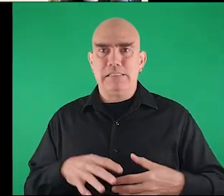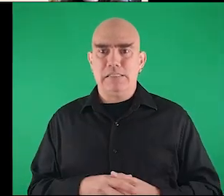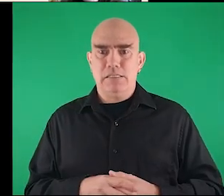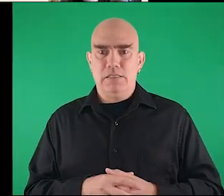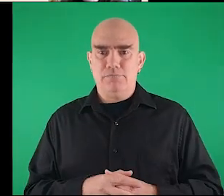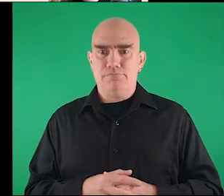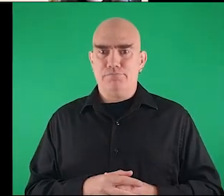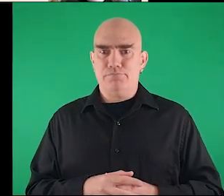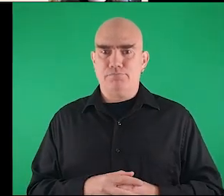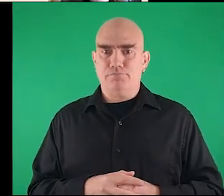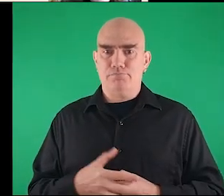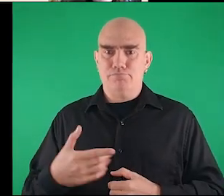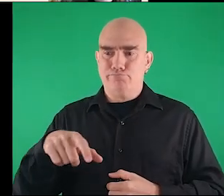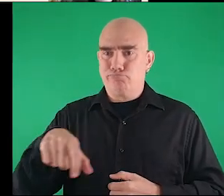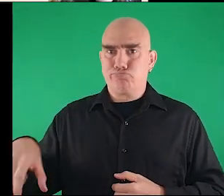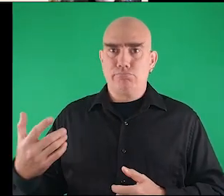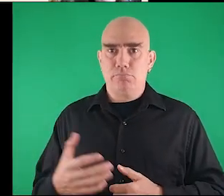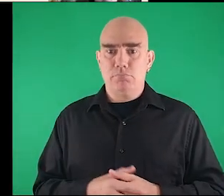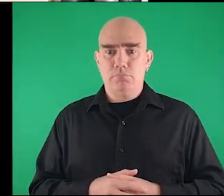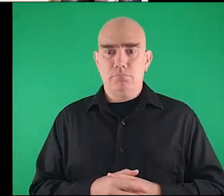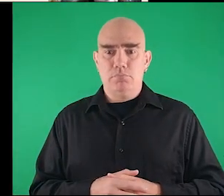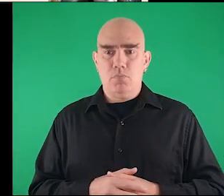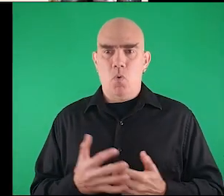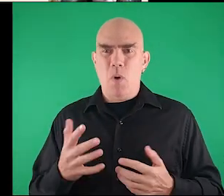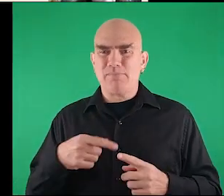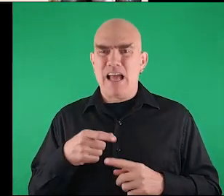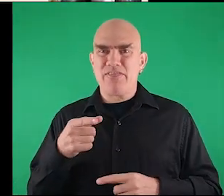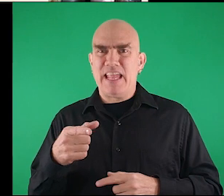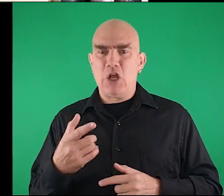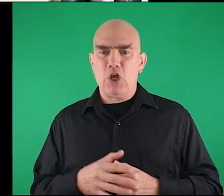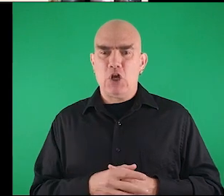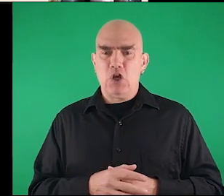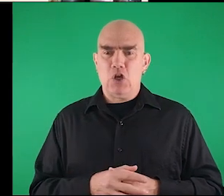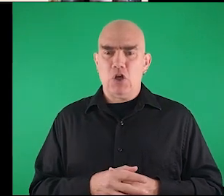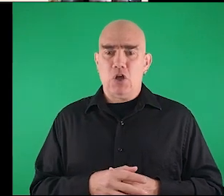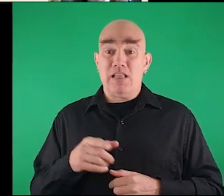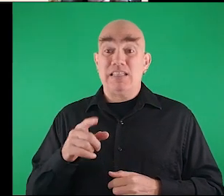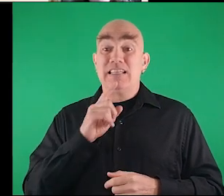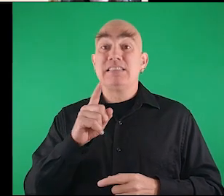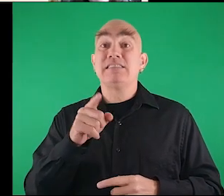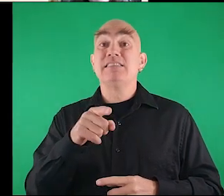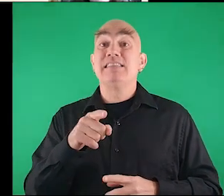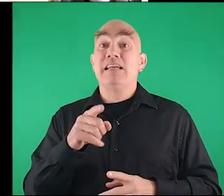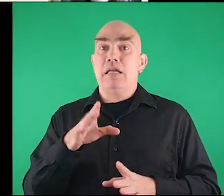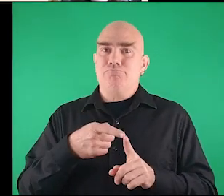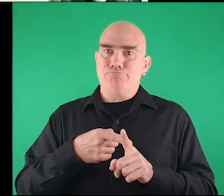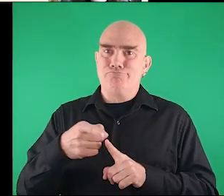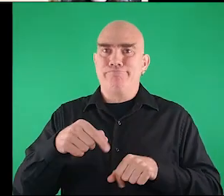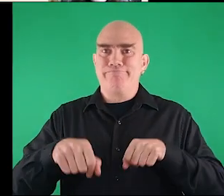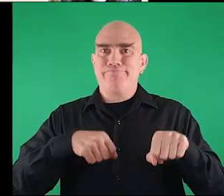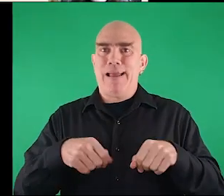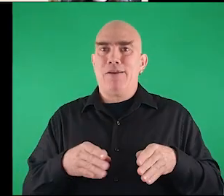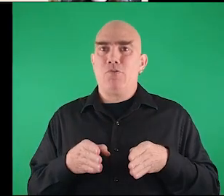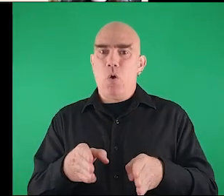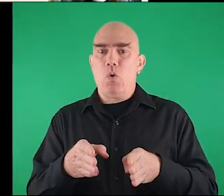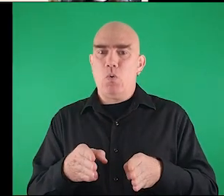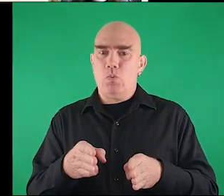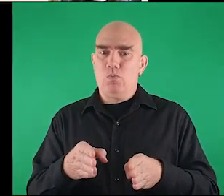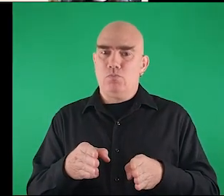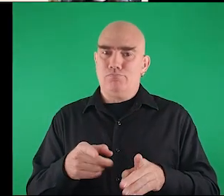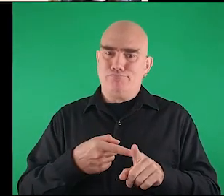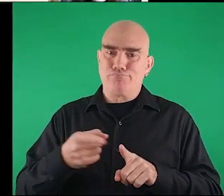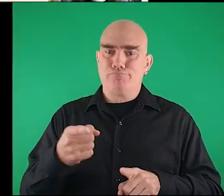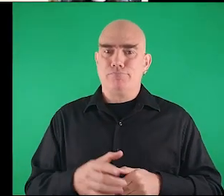border okay what about here here this is the uh the